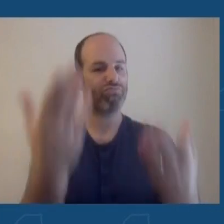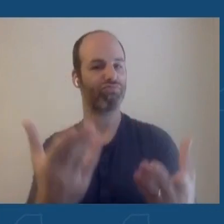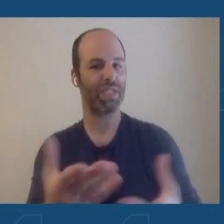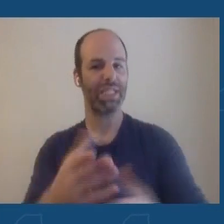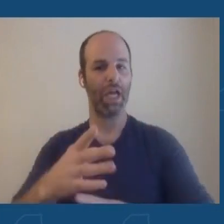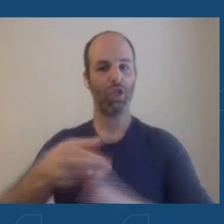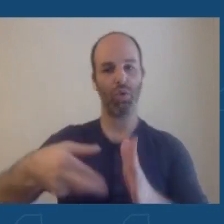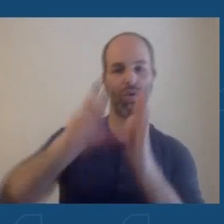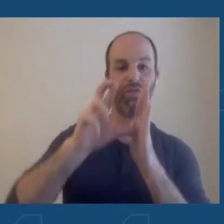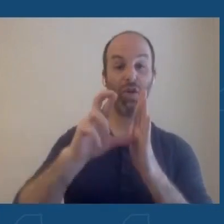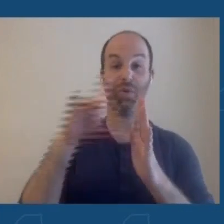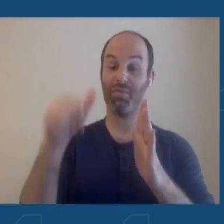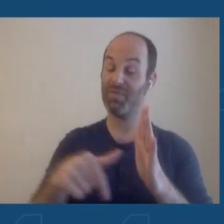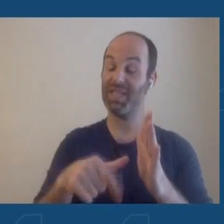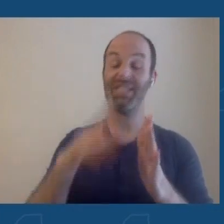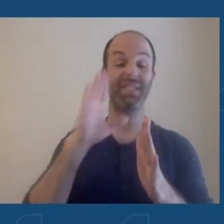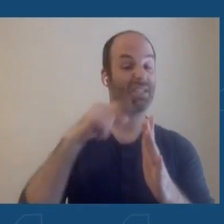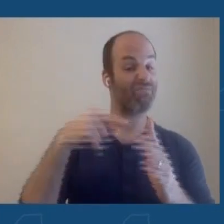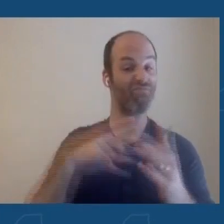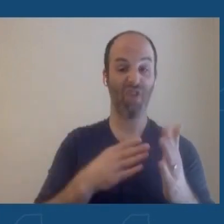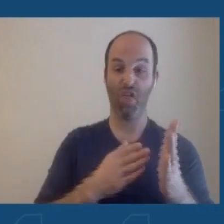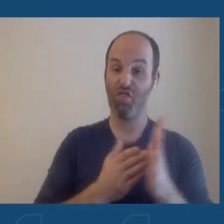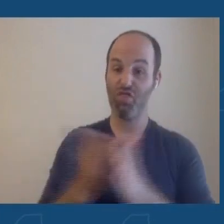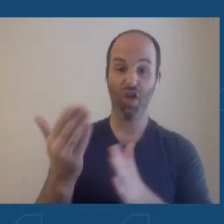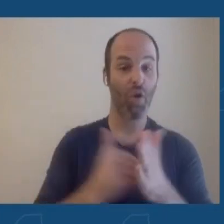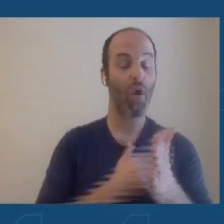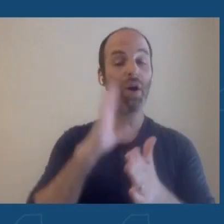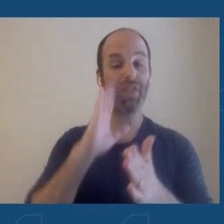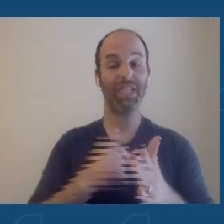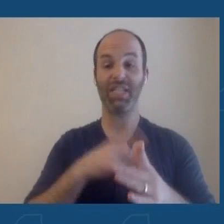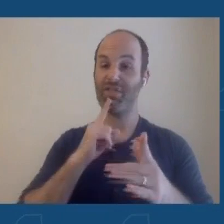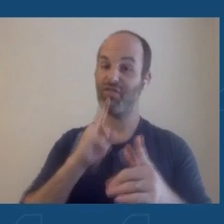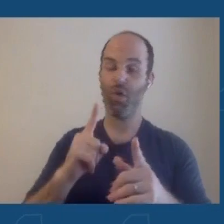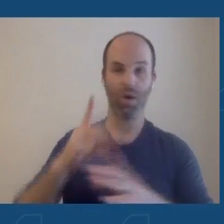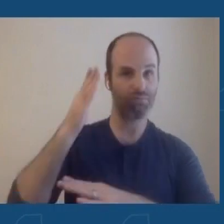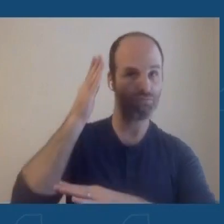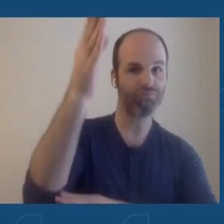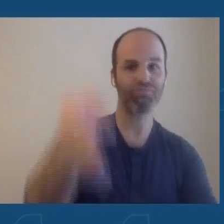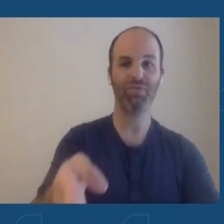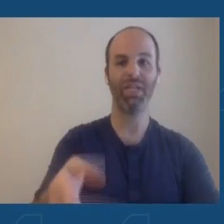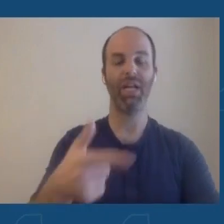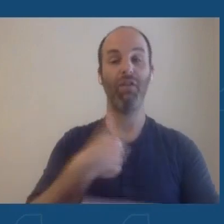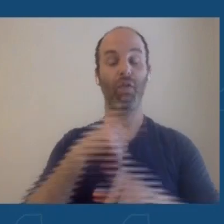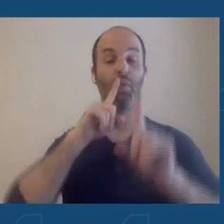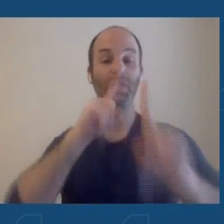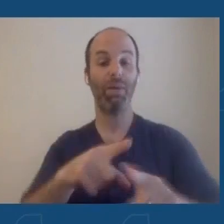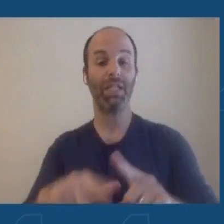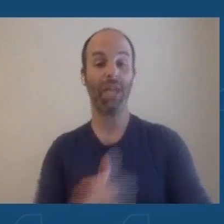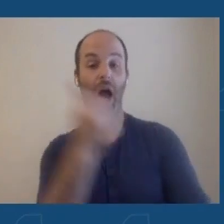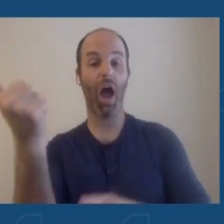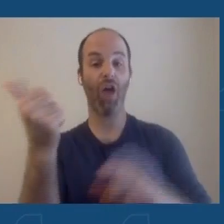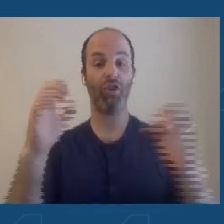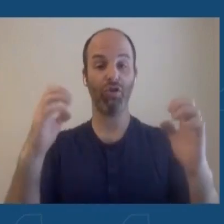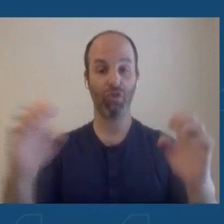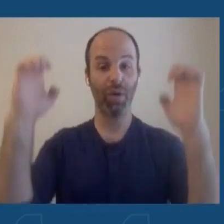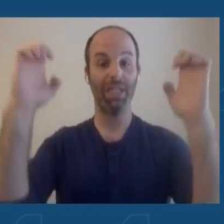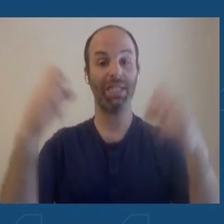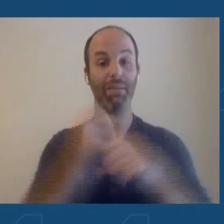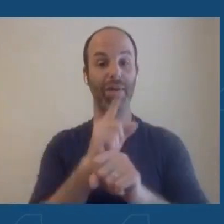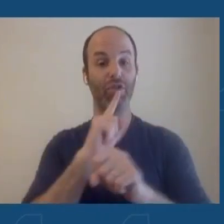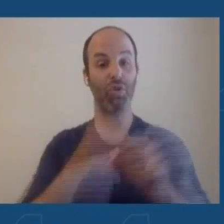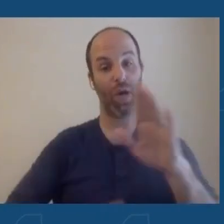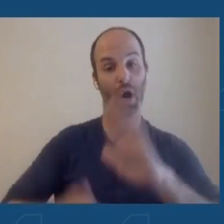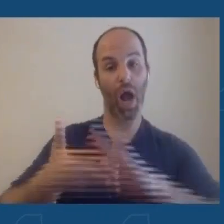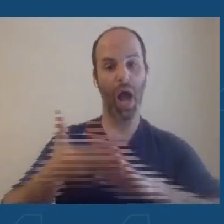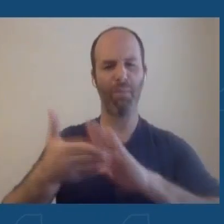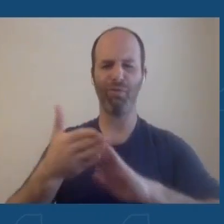ages. This is something that we're going to continue to rely upon, again, through other crises to make sure that we are operating at the top of